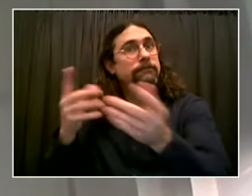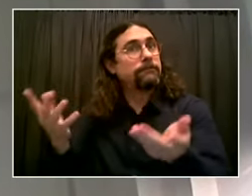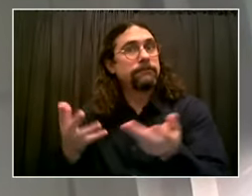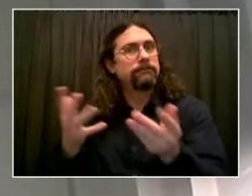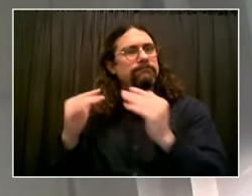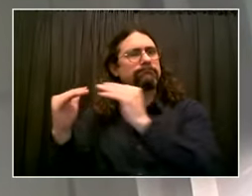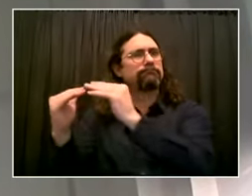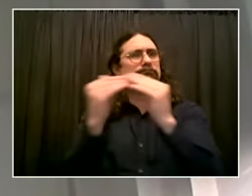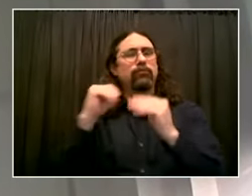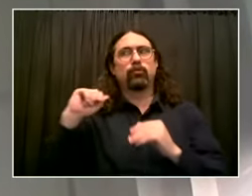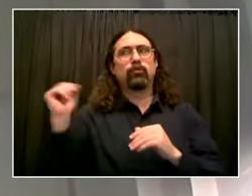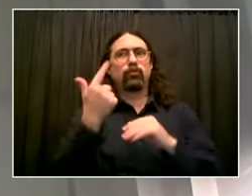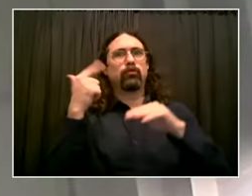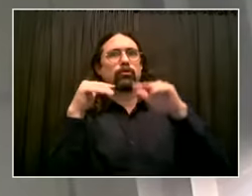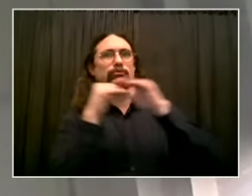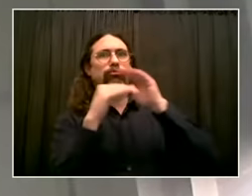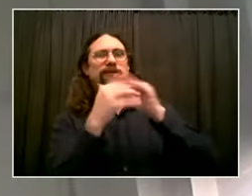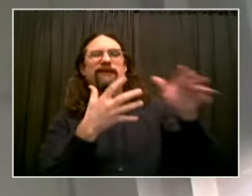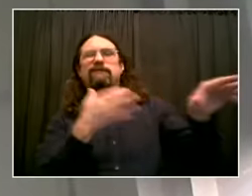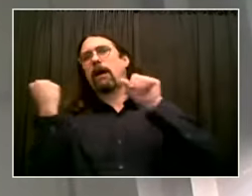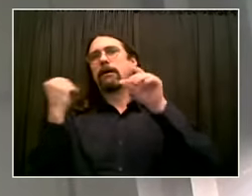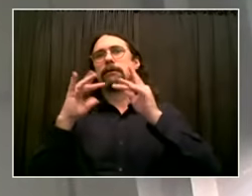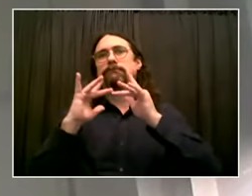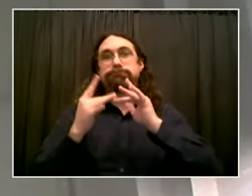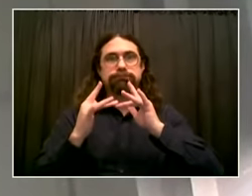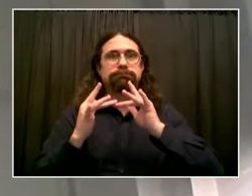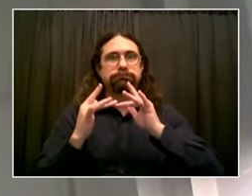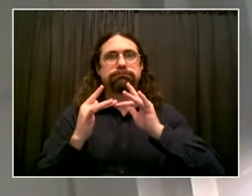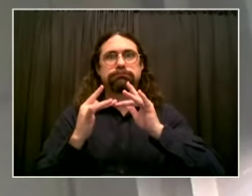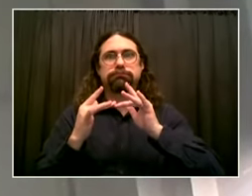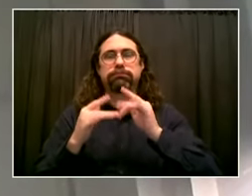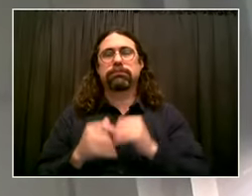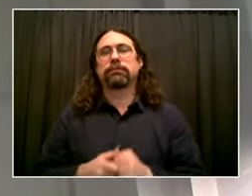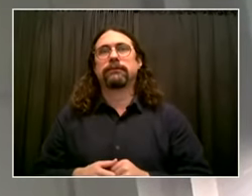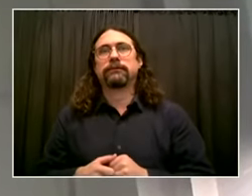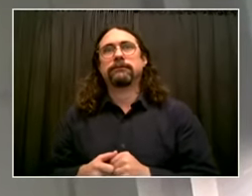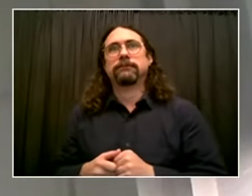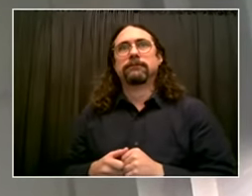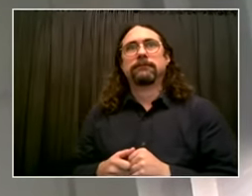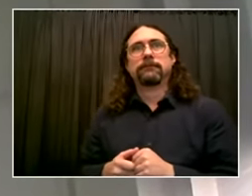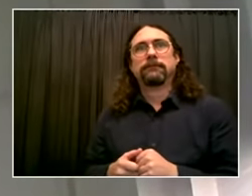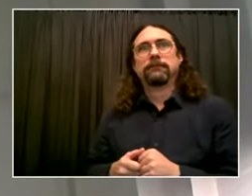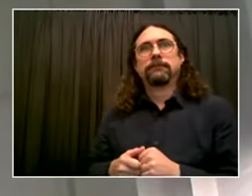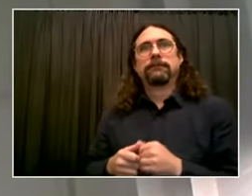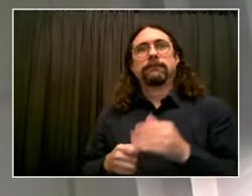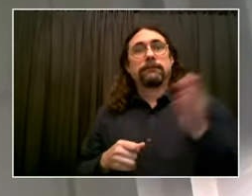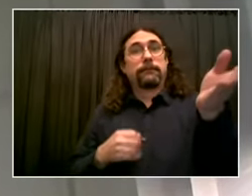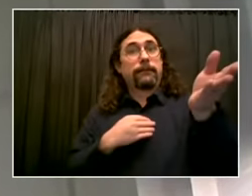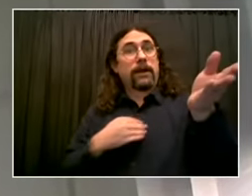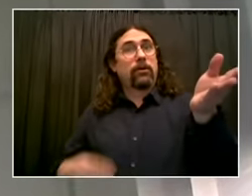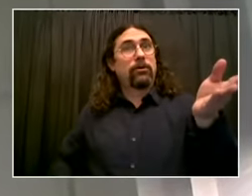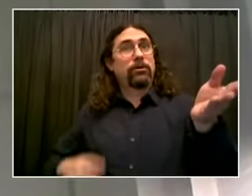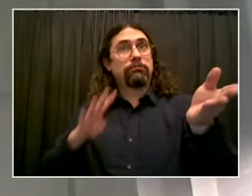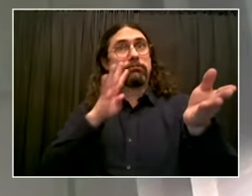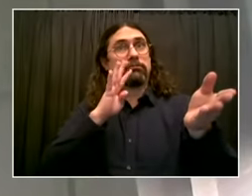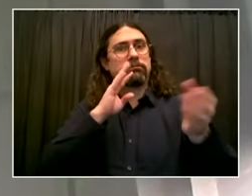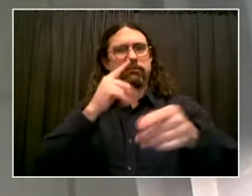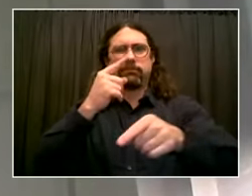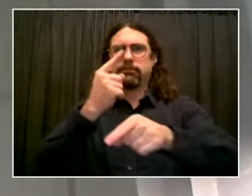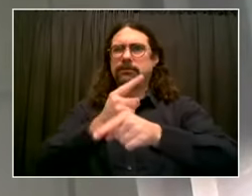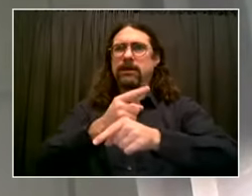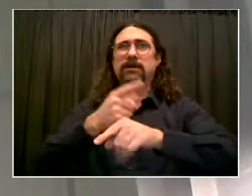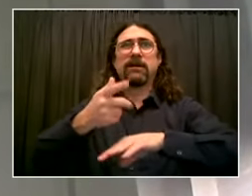Mr. Mayor, while the narrative around limited broadband access has been framed as mostly affecting rural communities, my membership will tell you